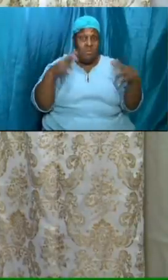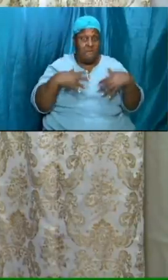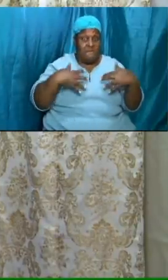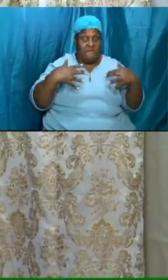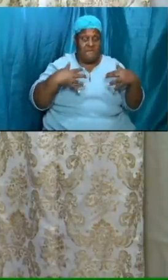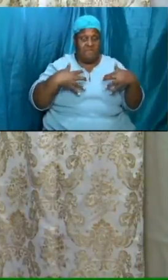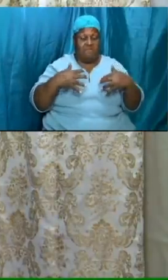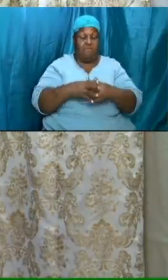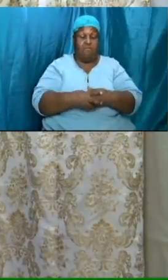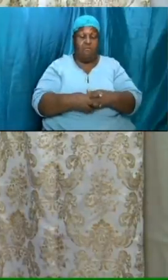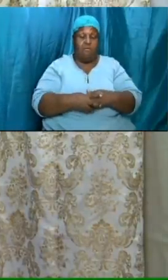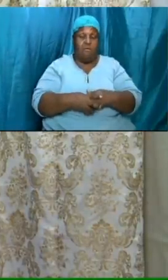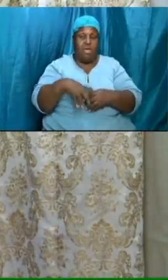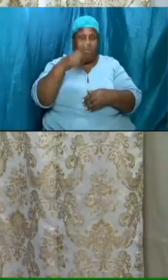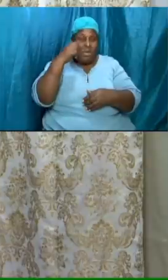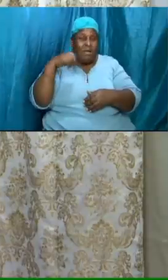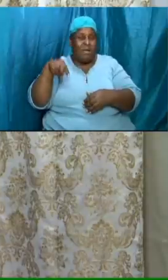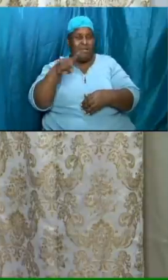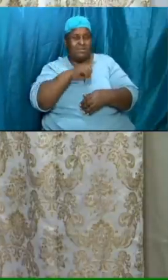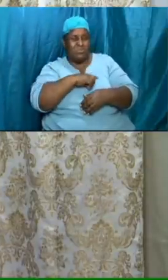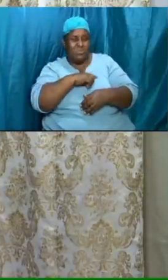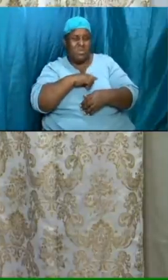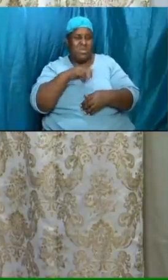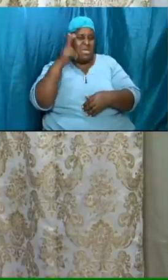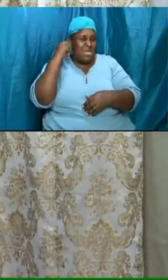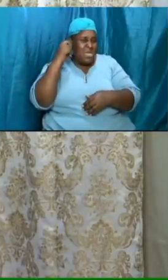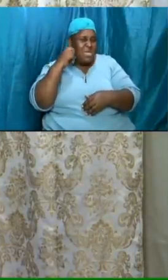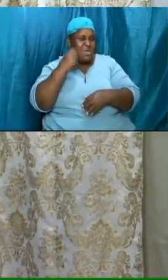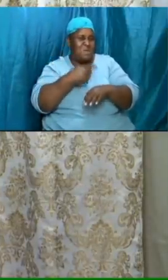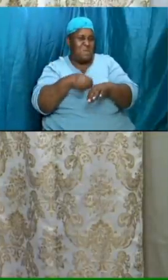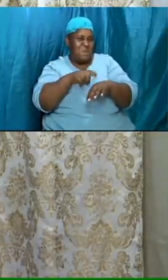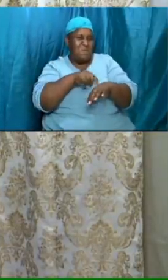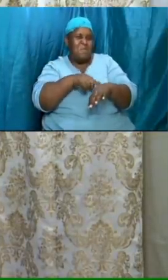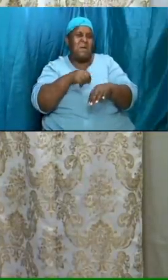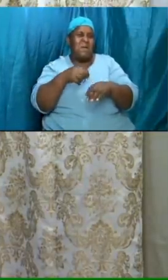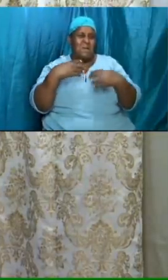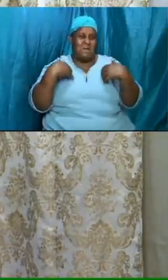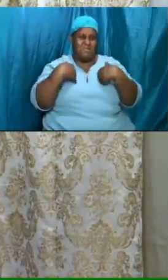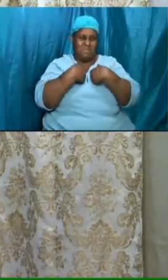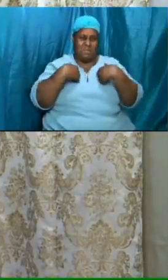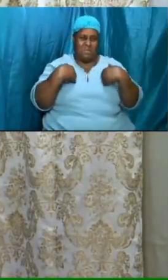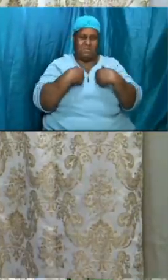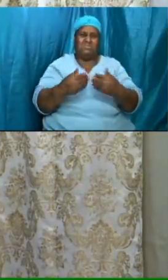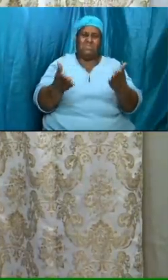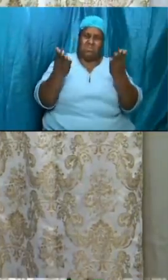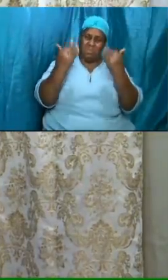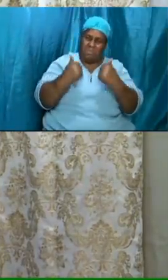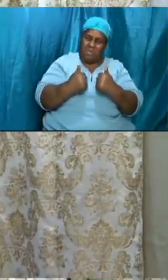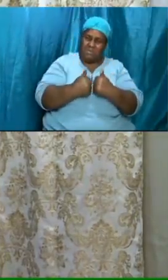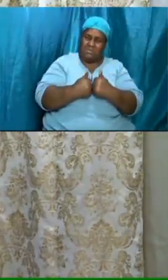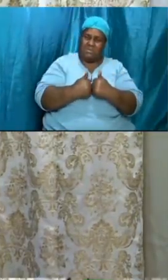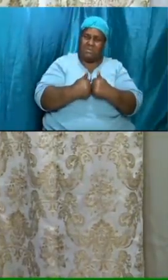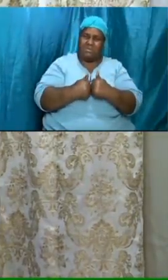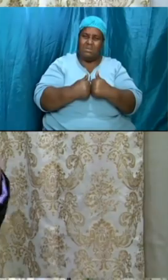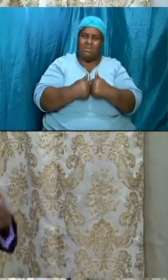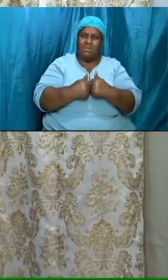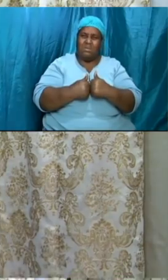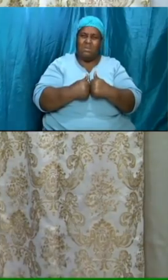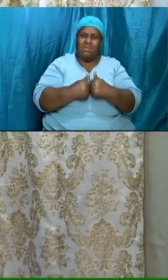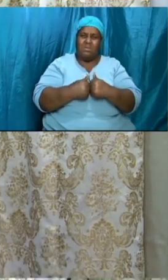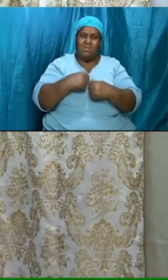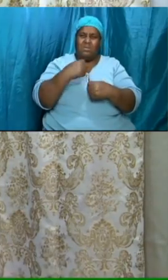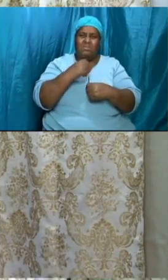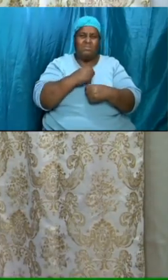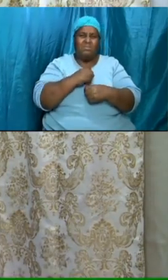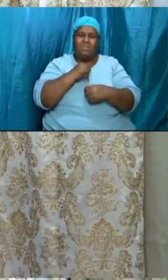don't be scared because we hear the mark of the beast is coming it's coming we shouldn't allow that to scare